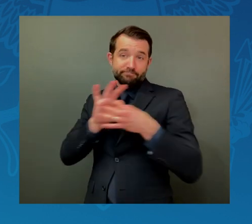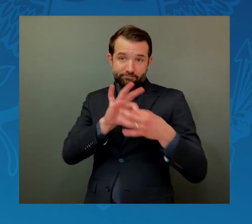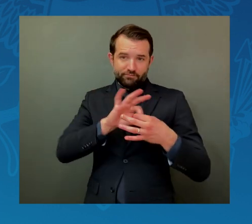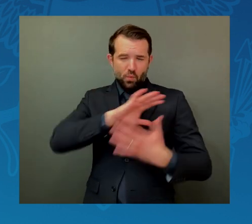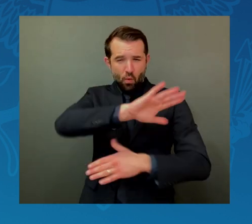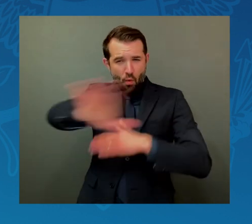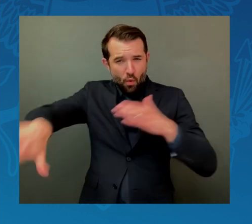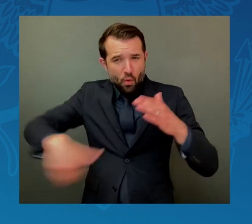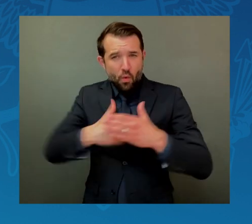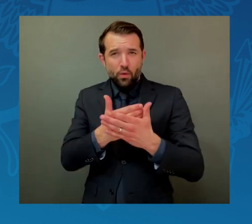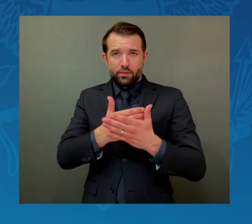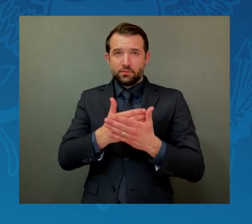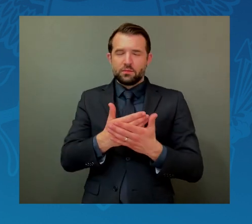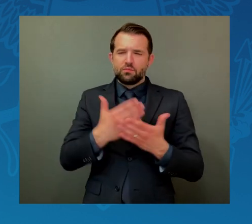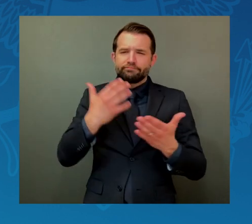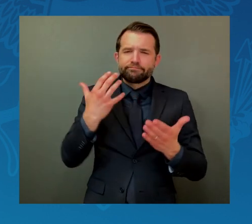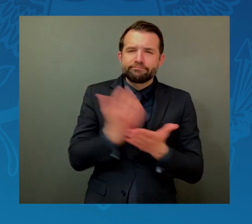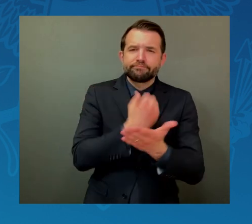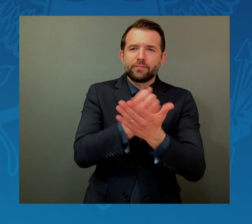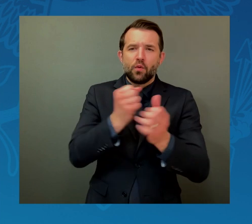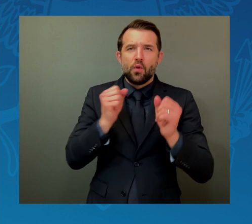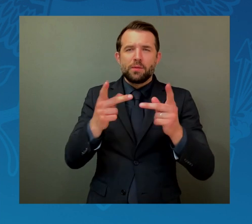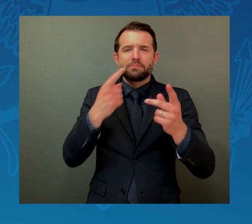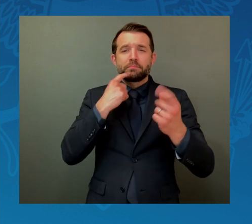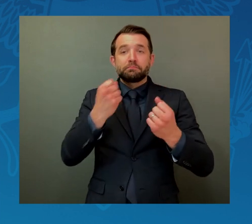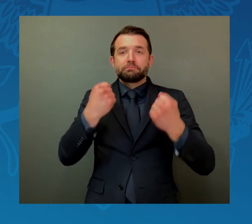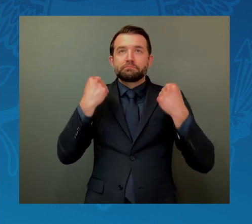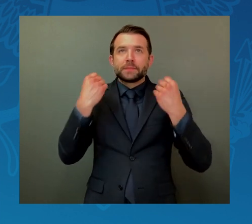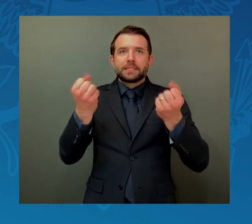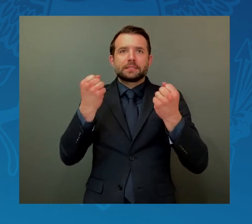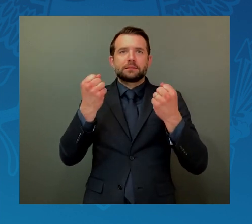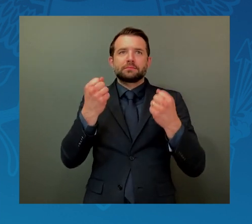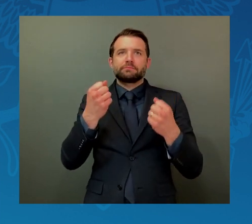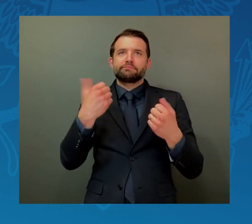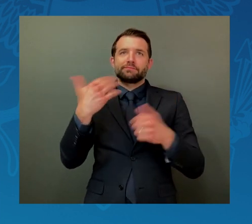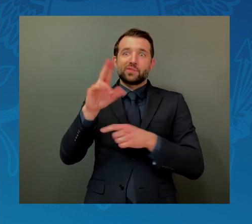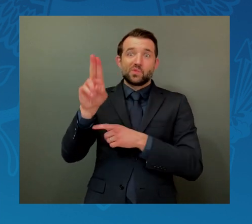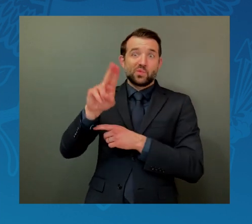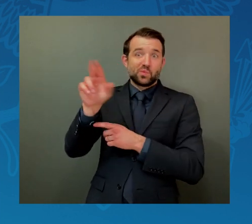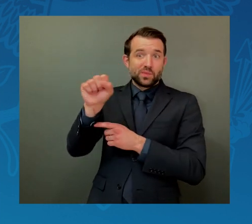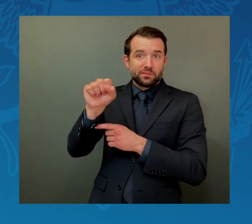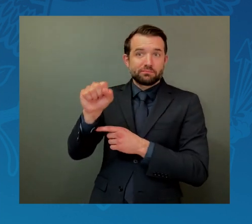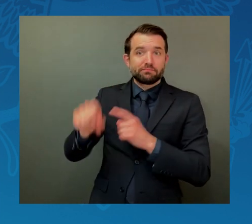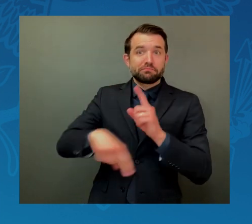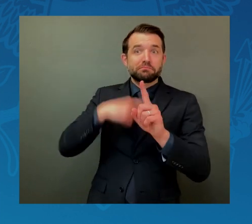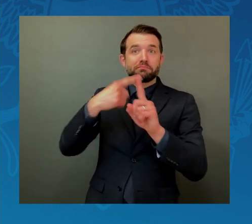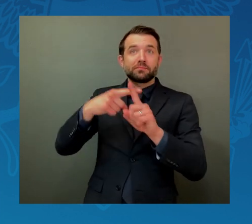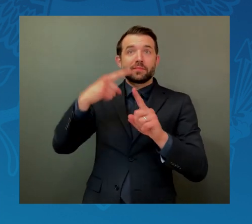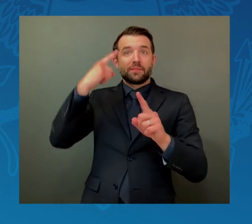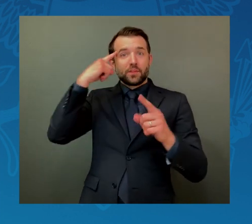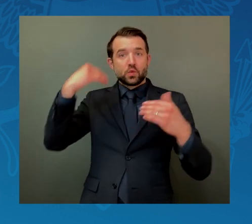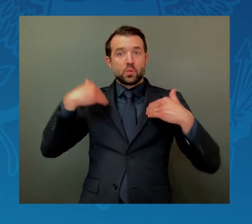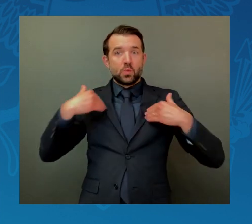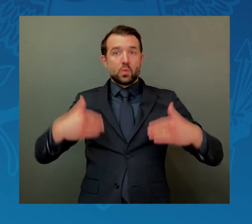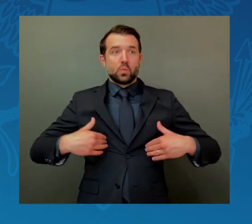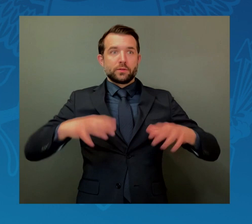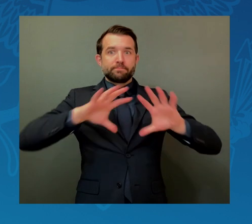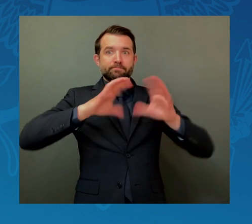country and for all of humanity, from science to commerce